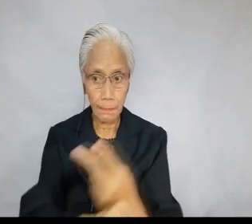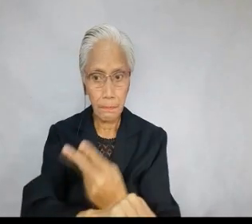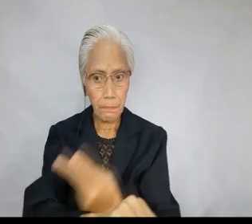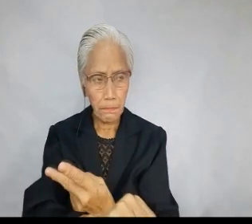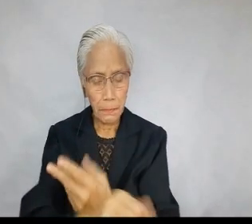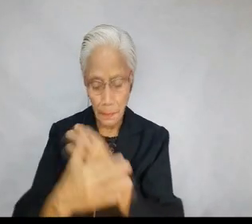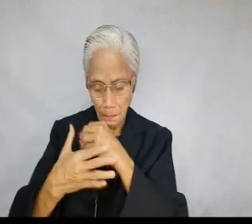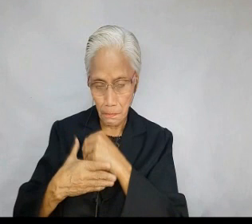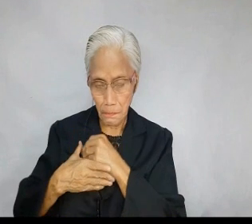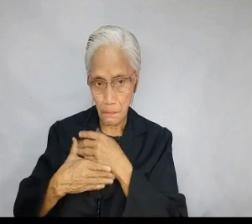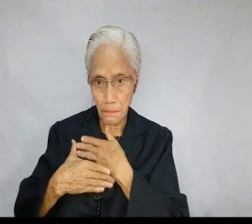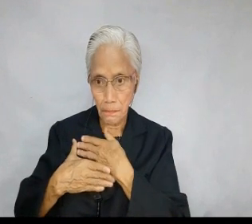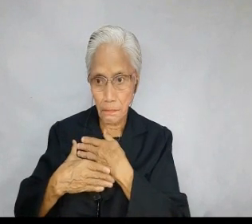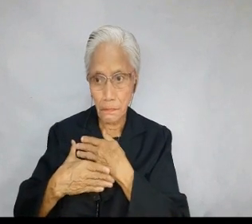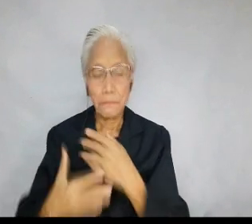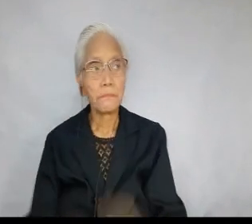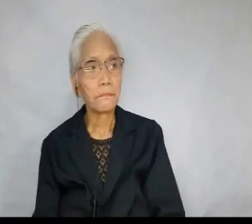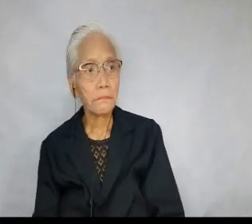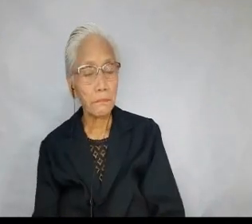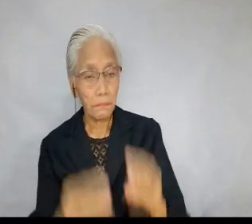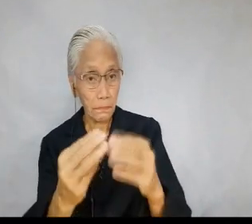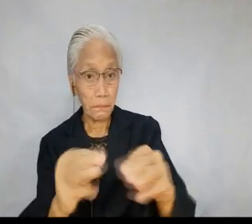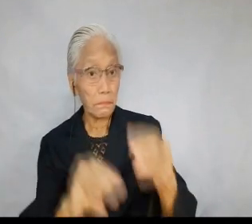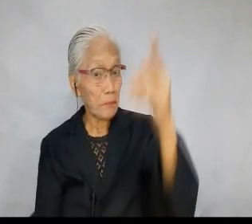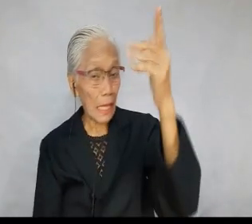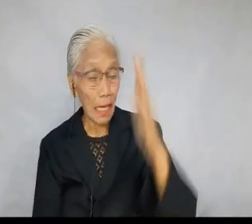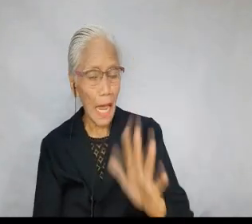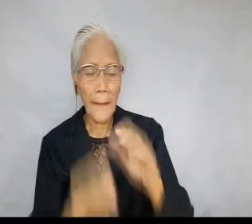stewardship be in our hearts. 37.